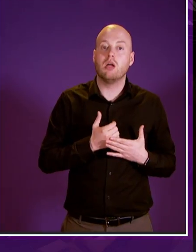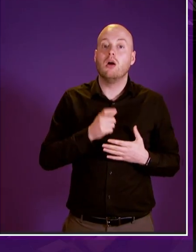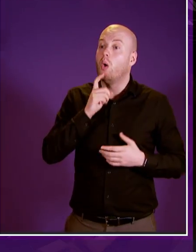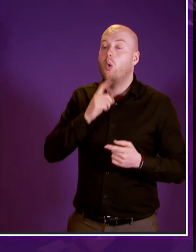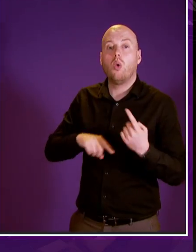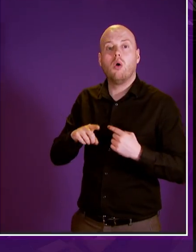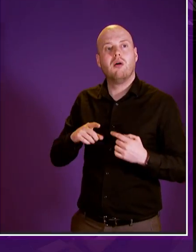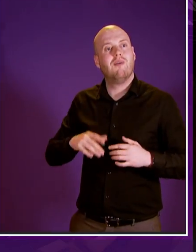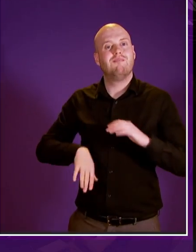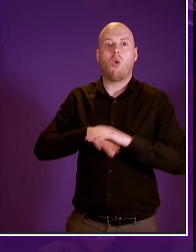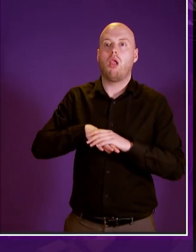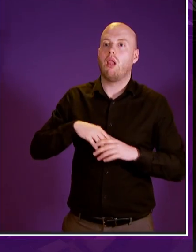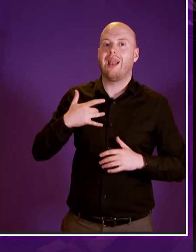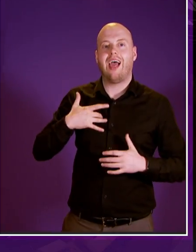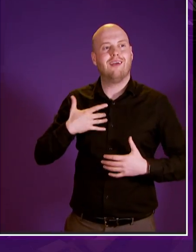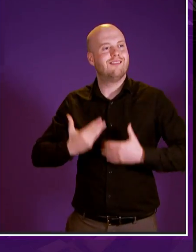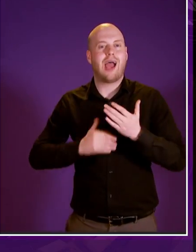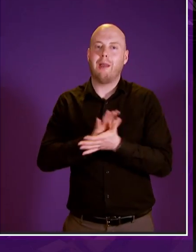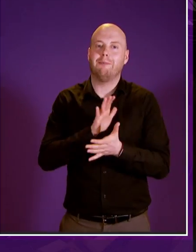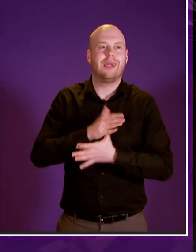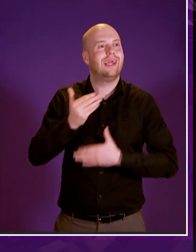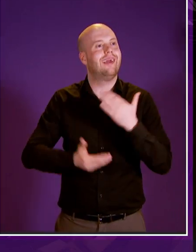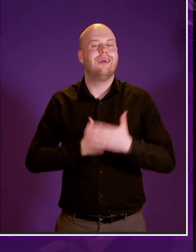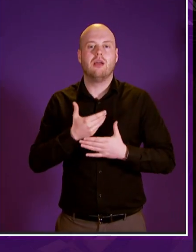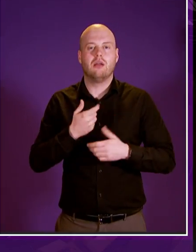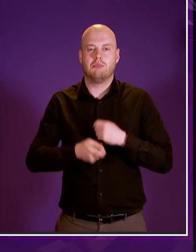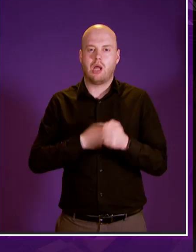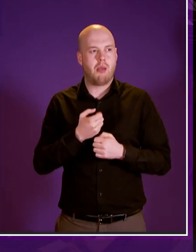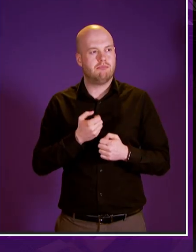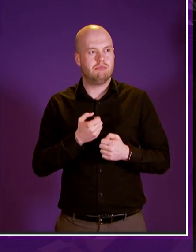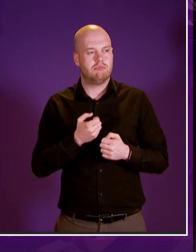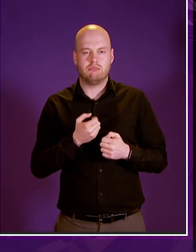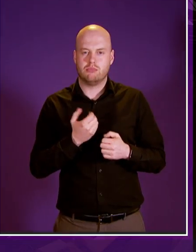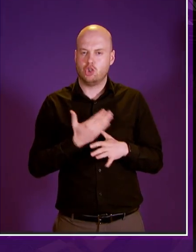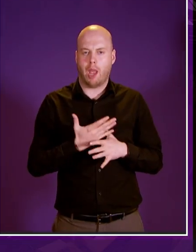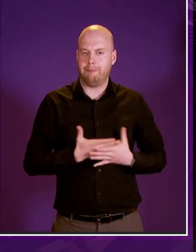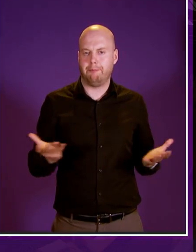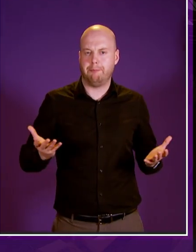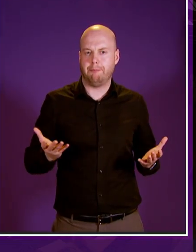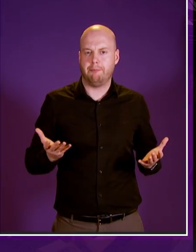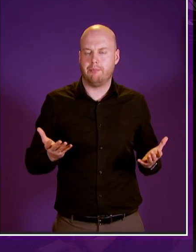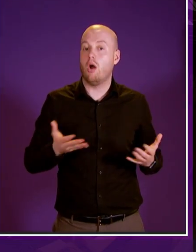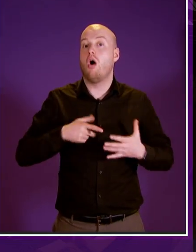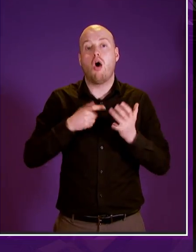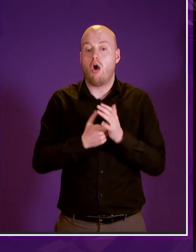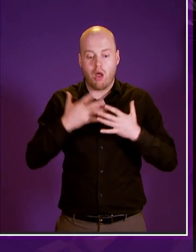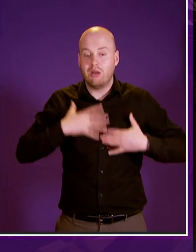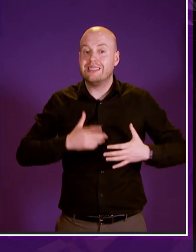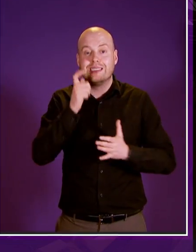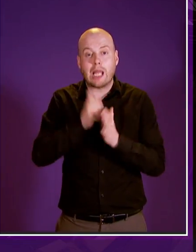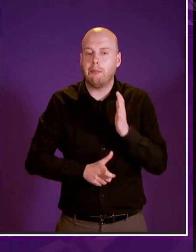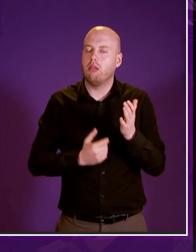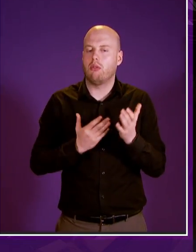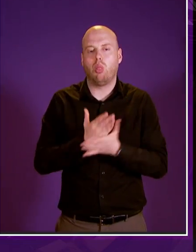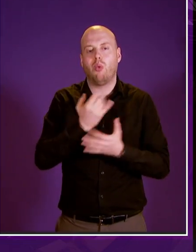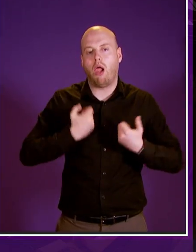reason or another find themselves jobless in a period of economic uncertainty or they are disabled by an illness or accident